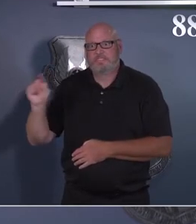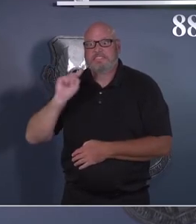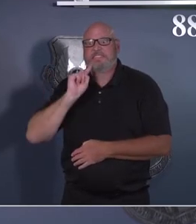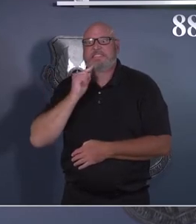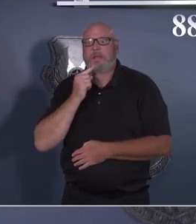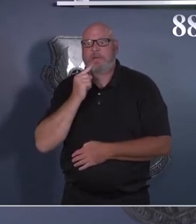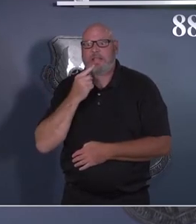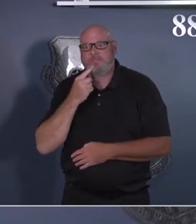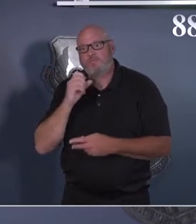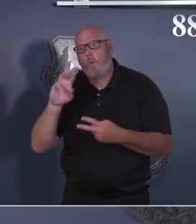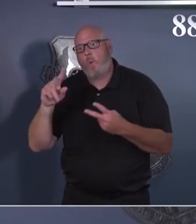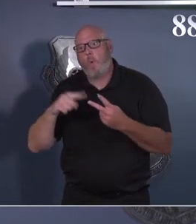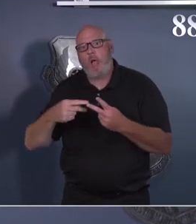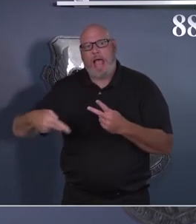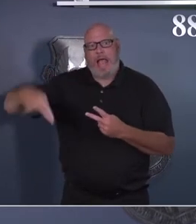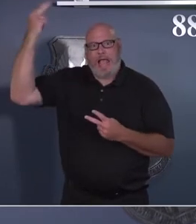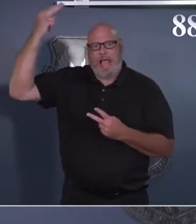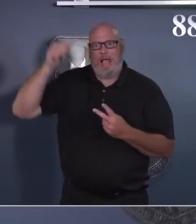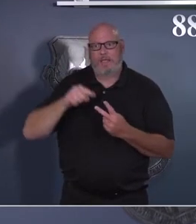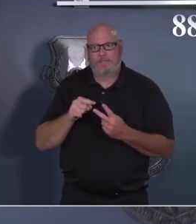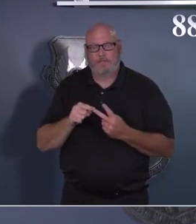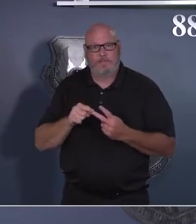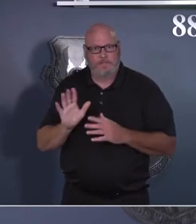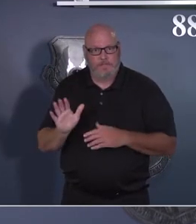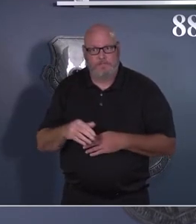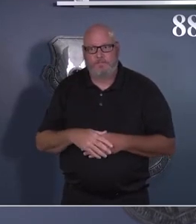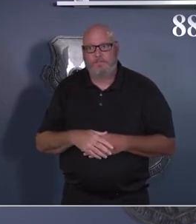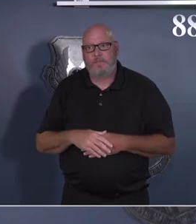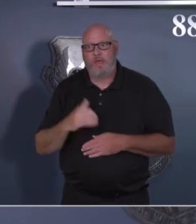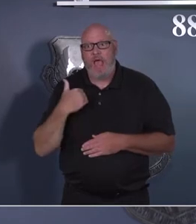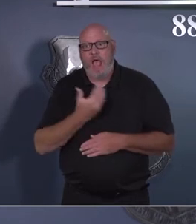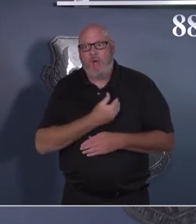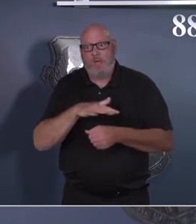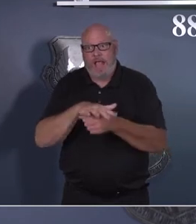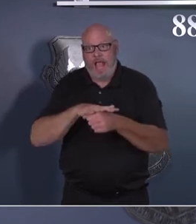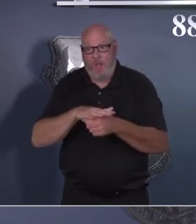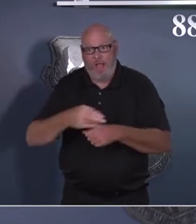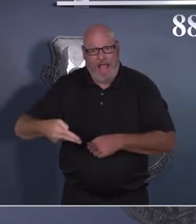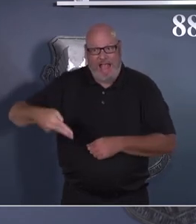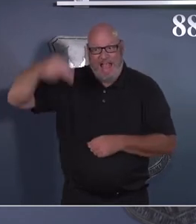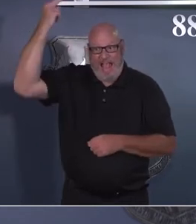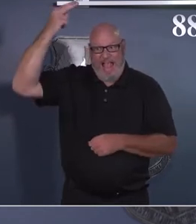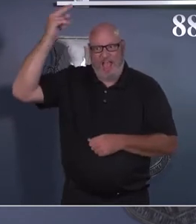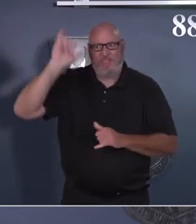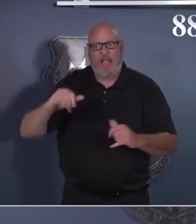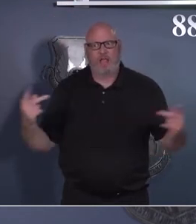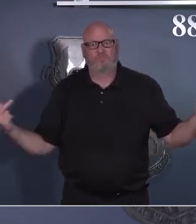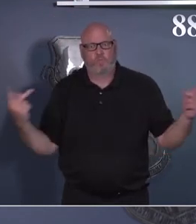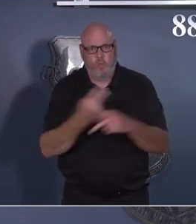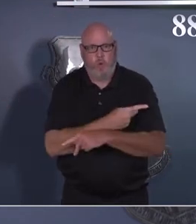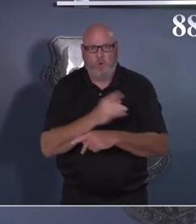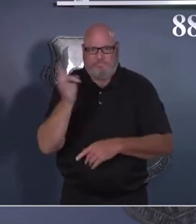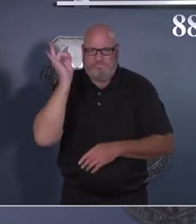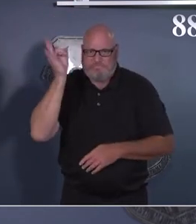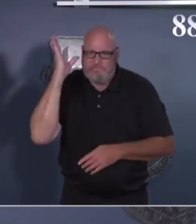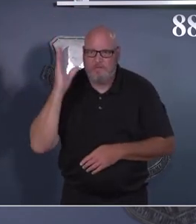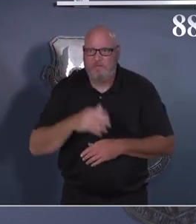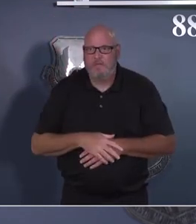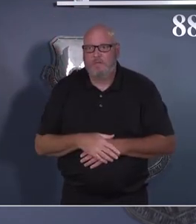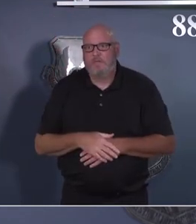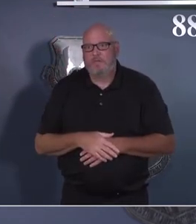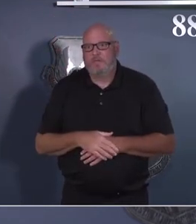been graded as high, the highest transmissibility rating for Green, Miami, and Montgomery counties,